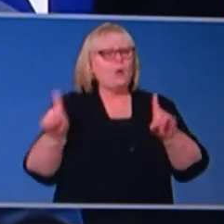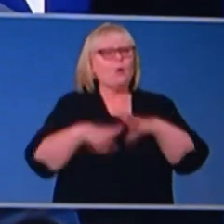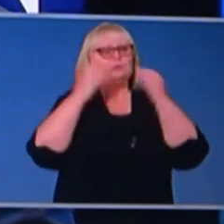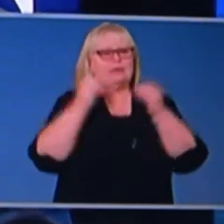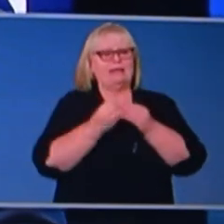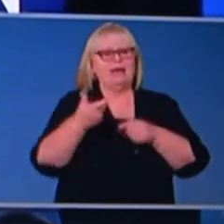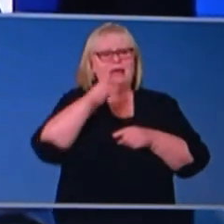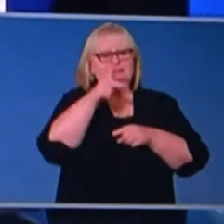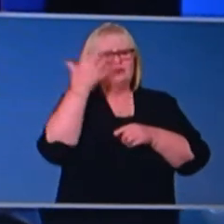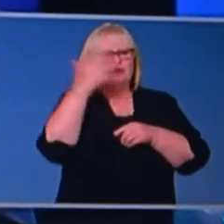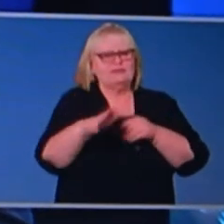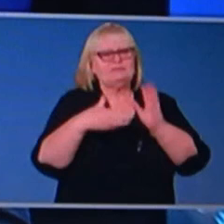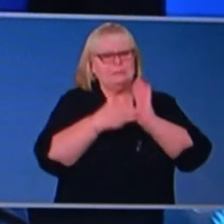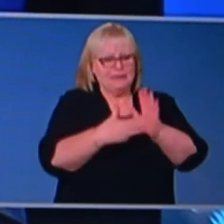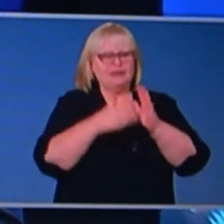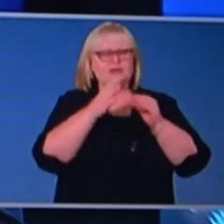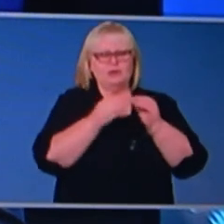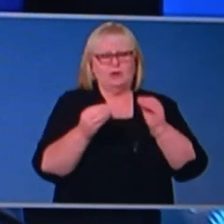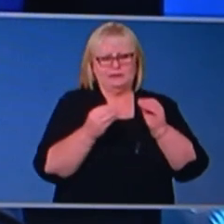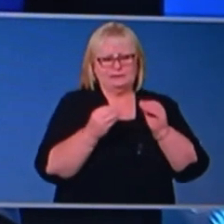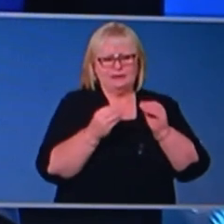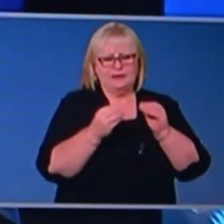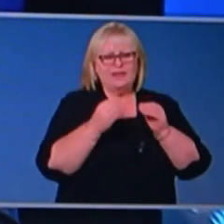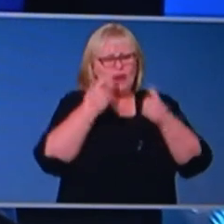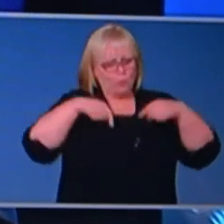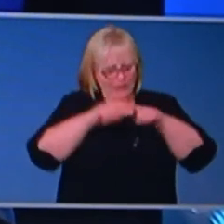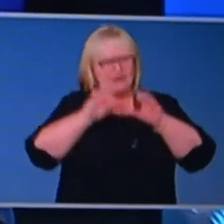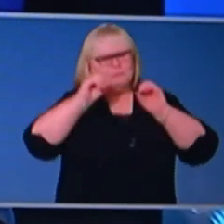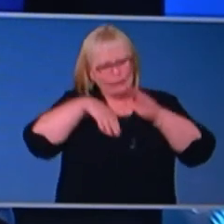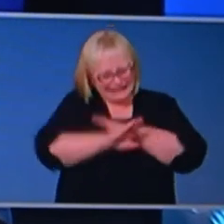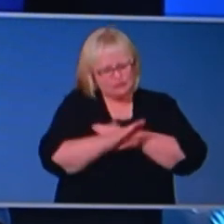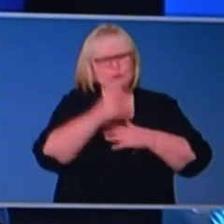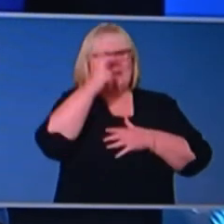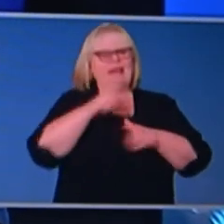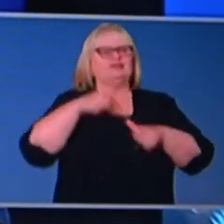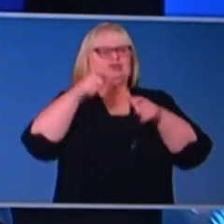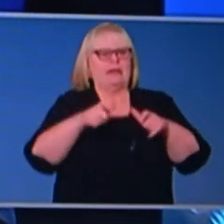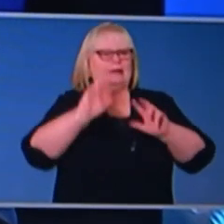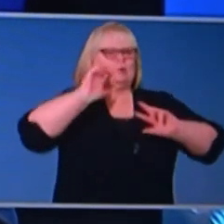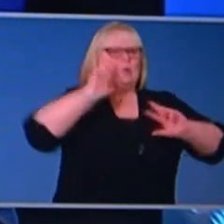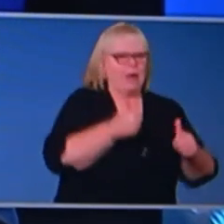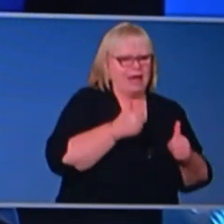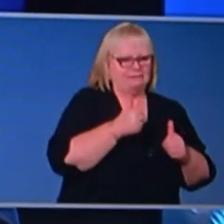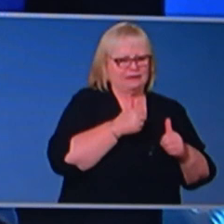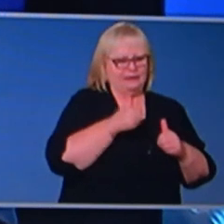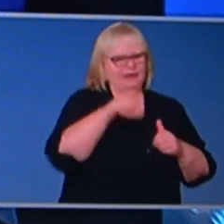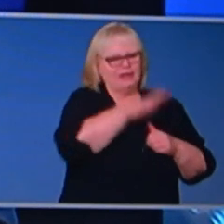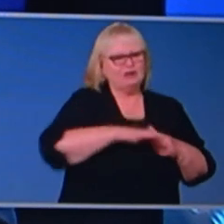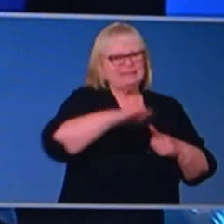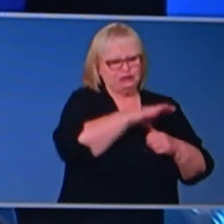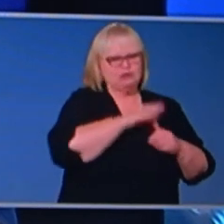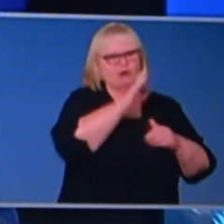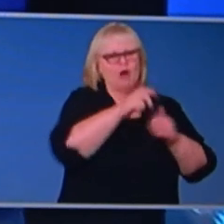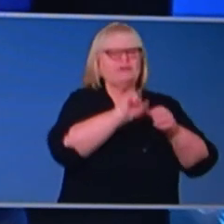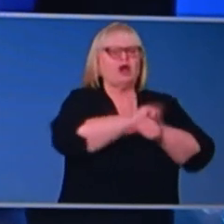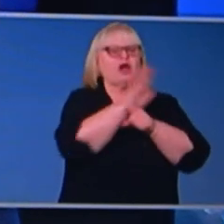million that the federal government has put into aged care specifically to address the issues around the COVID